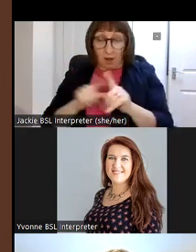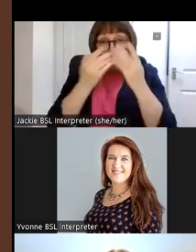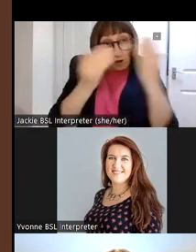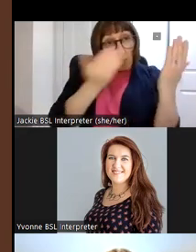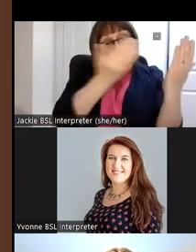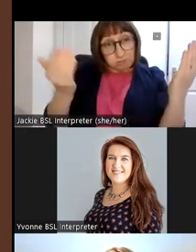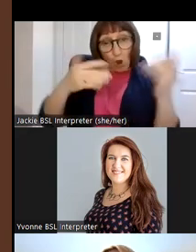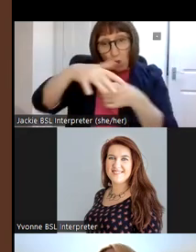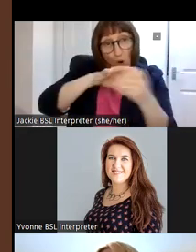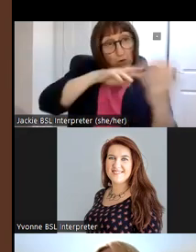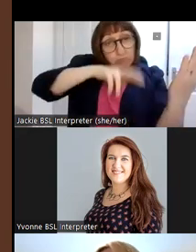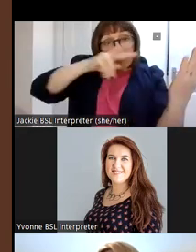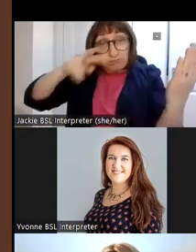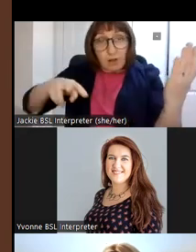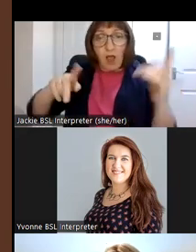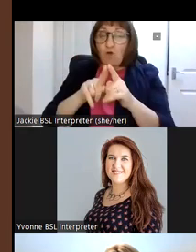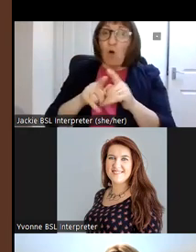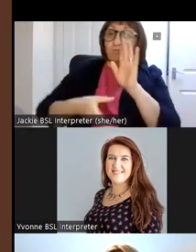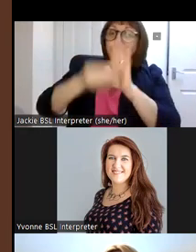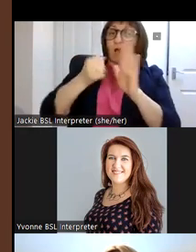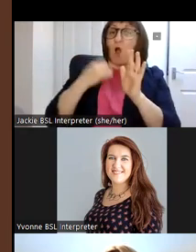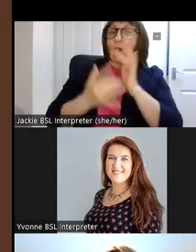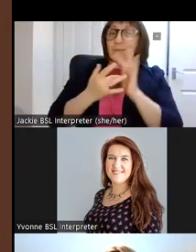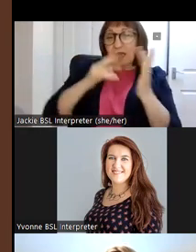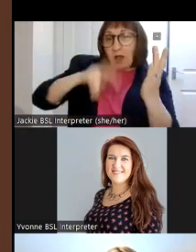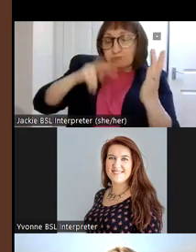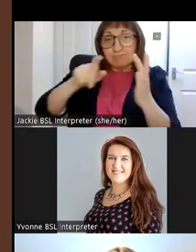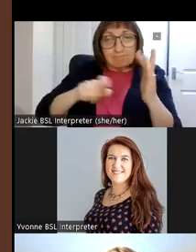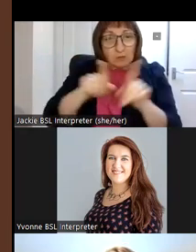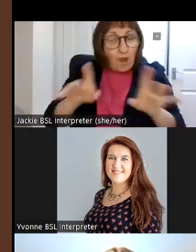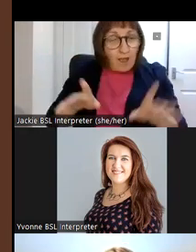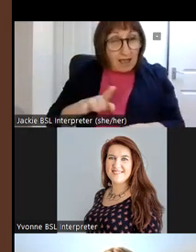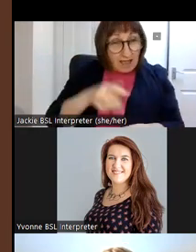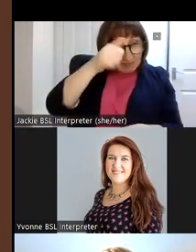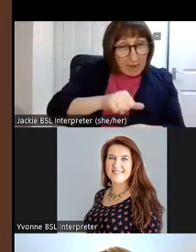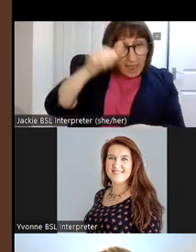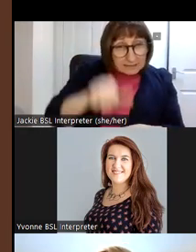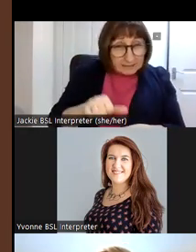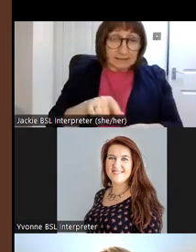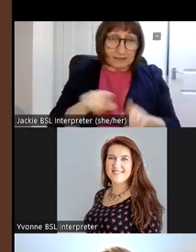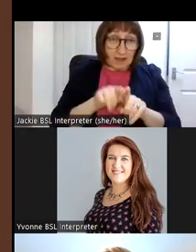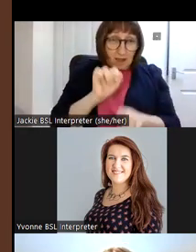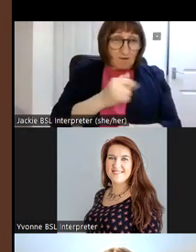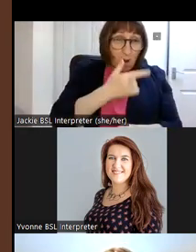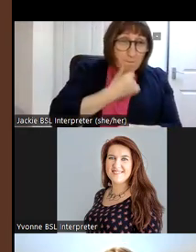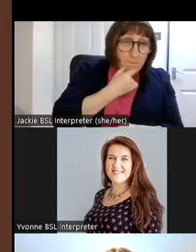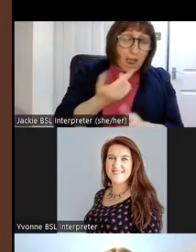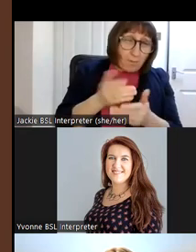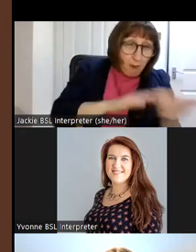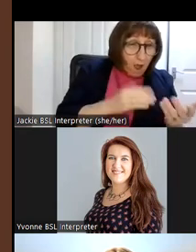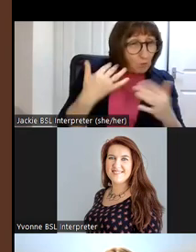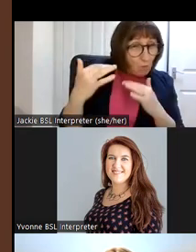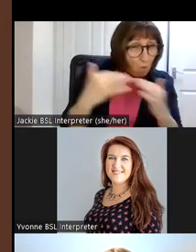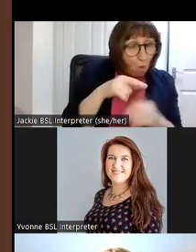locally uh they're posted on our website and the lists as you'll see are men from my colon who died in past wars